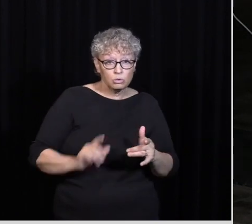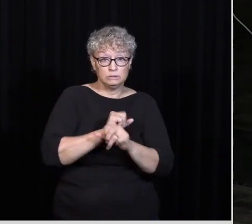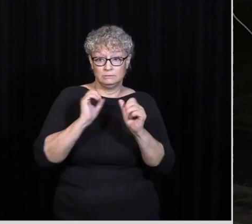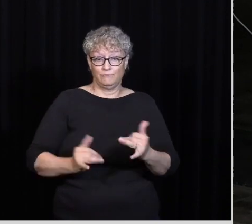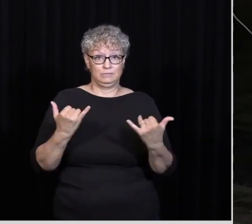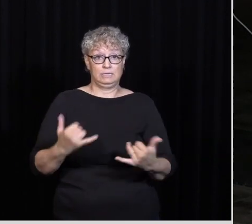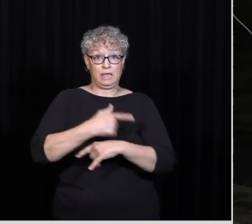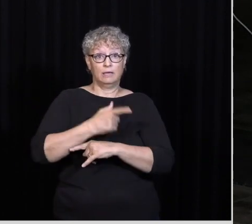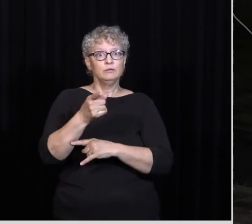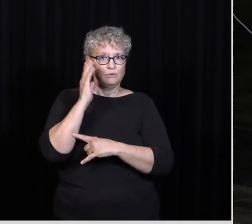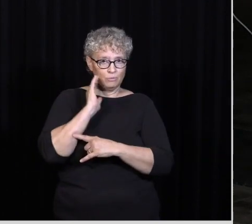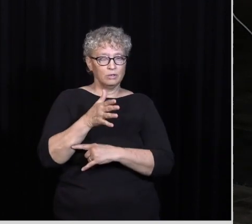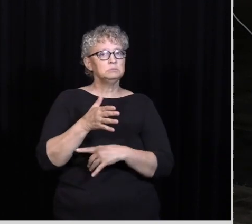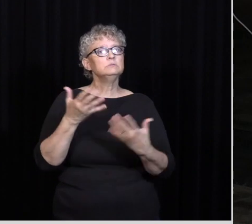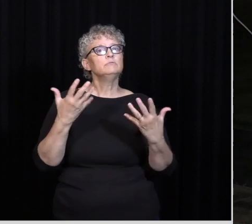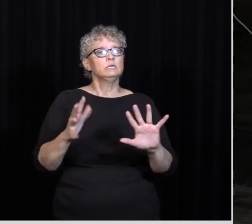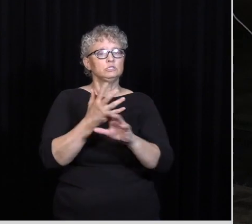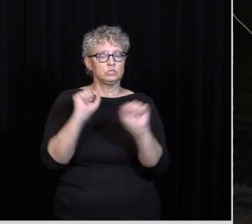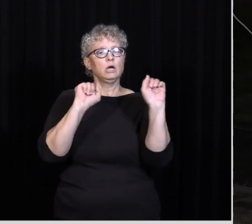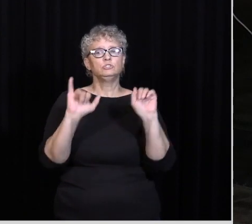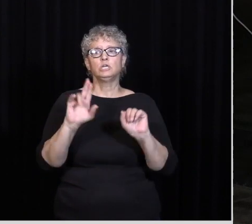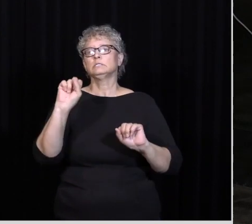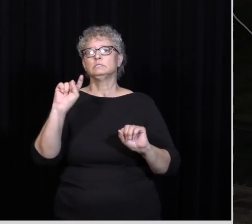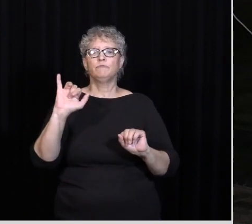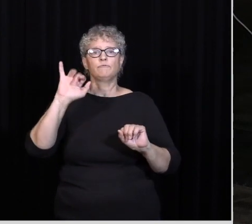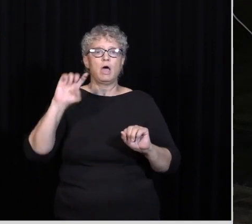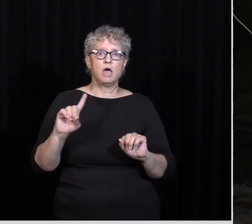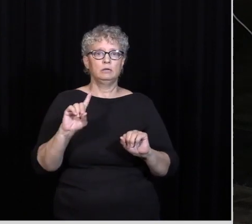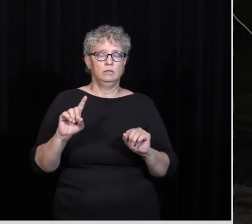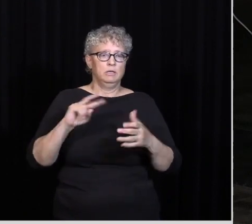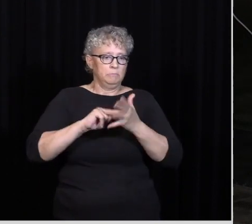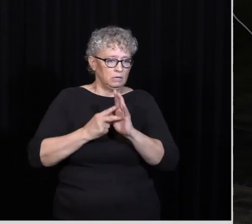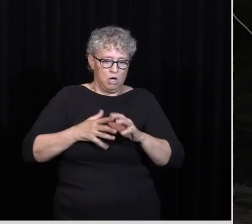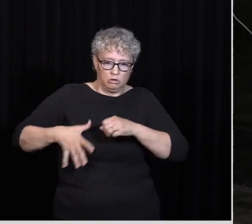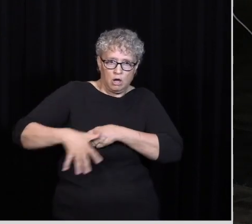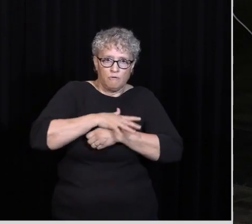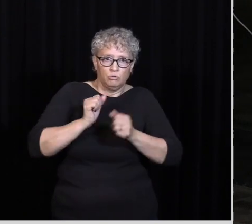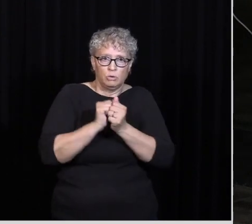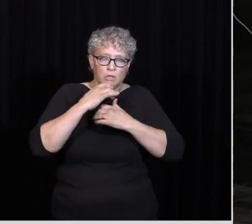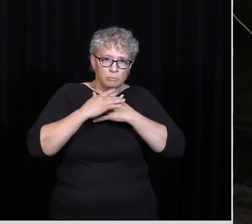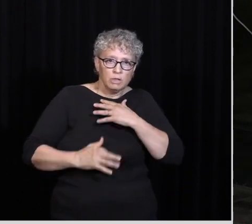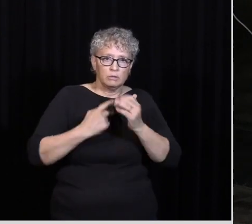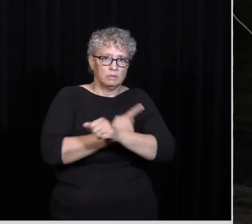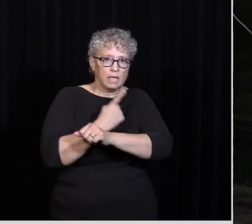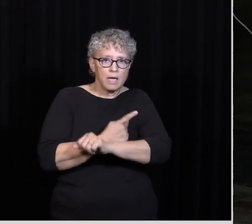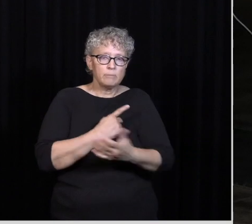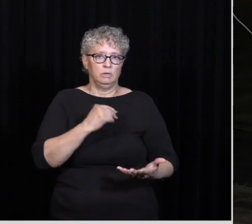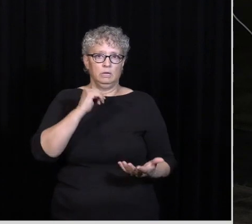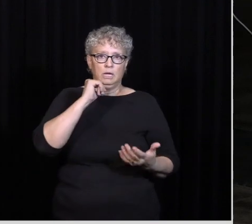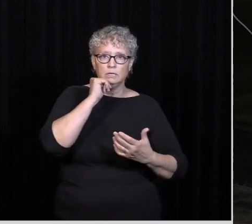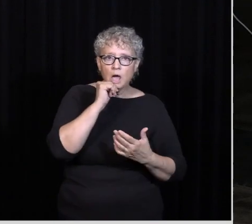You Would Be Justified God Would Look At You And You Would Be Covered By The Blood Of The Lamb And Instead Of Seeing Your Sin Or Your